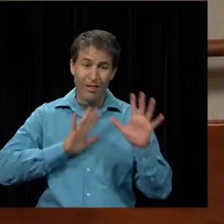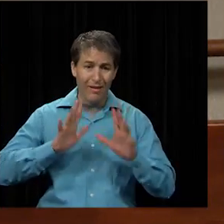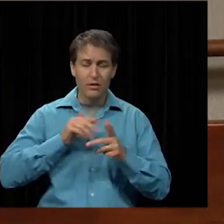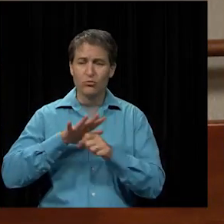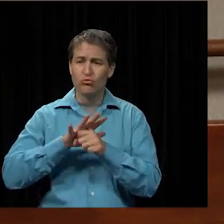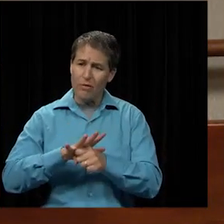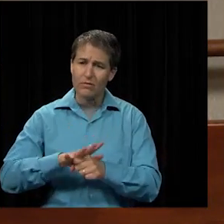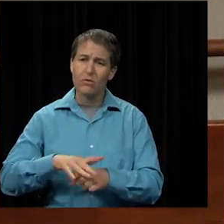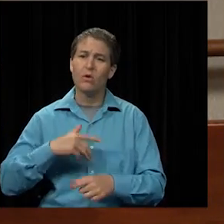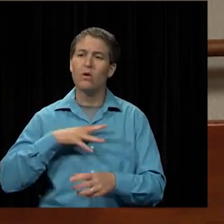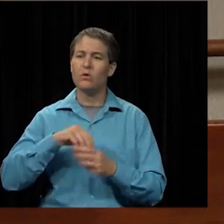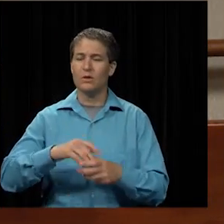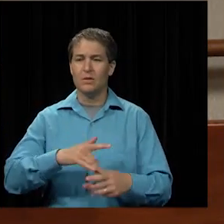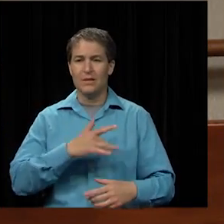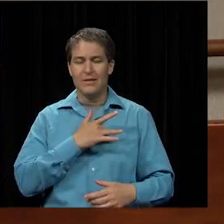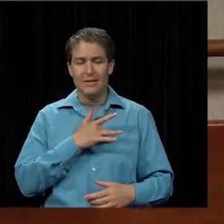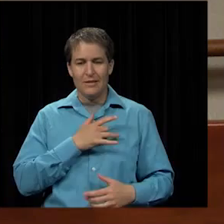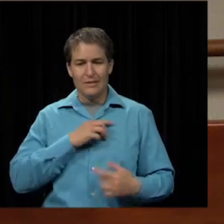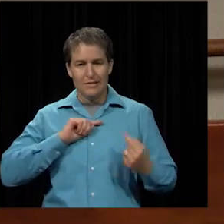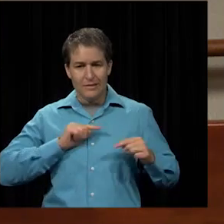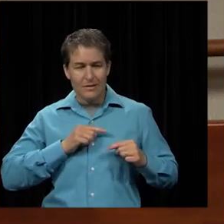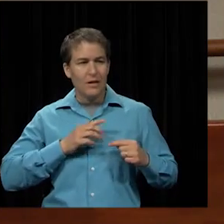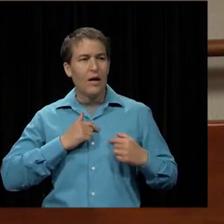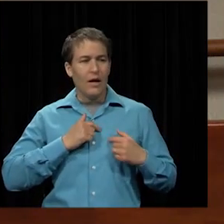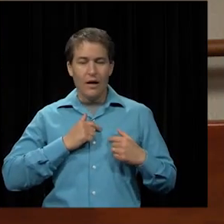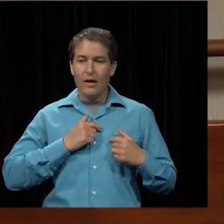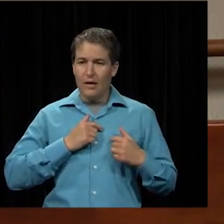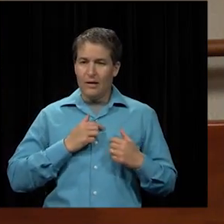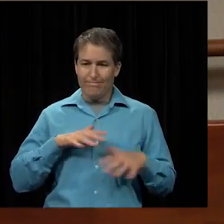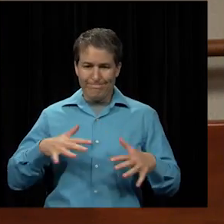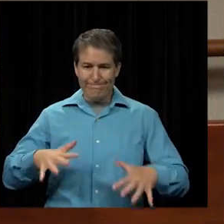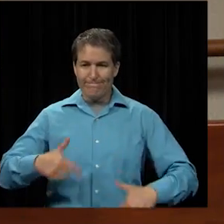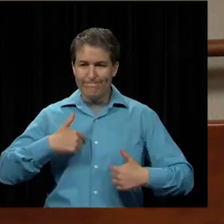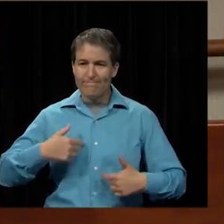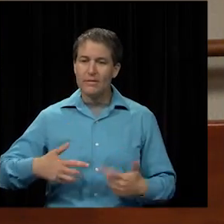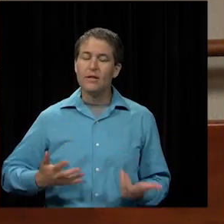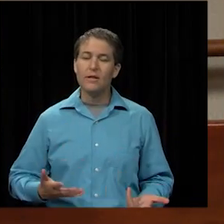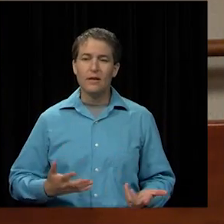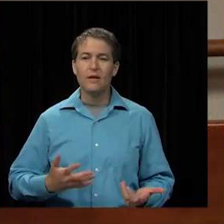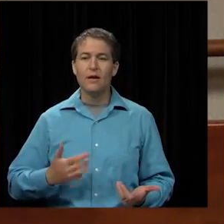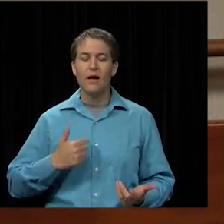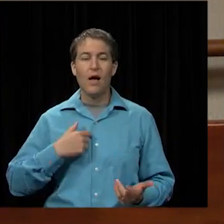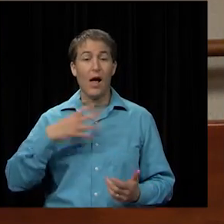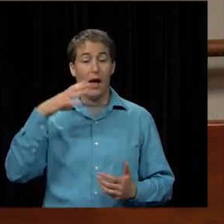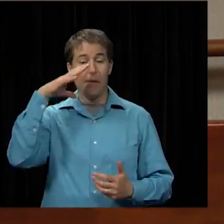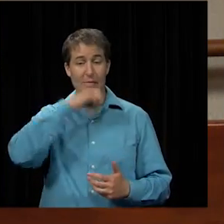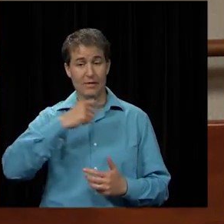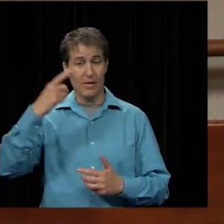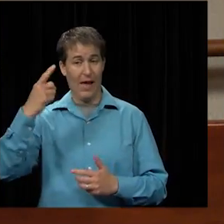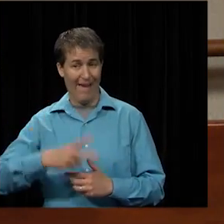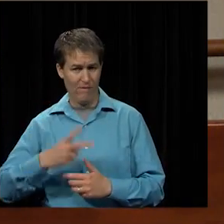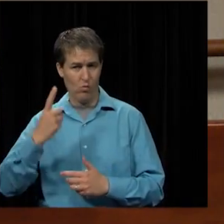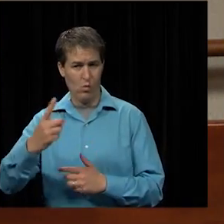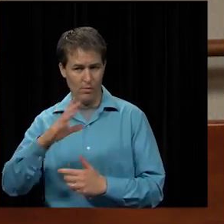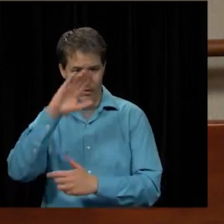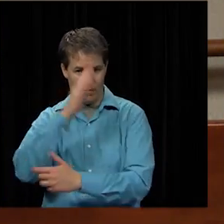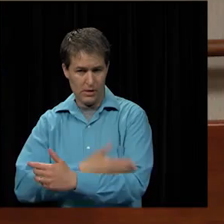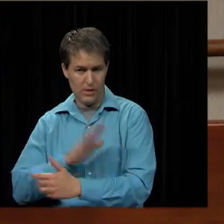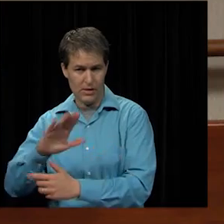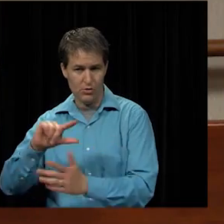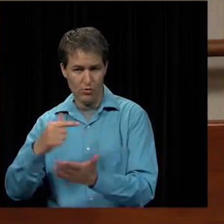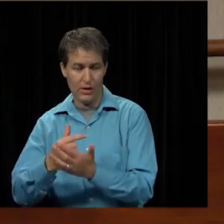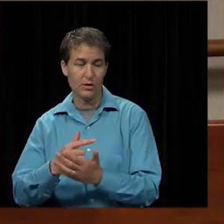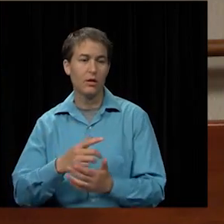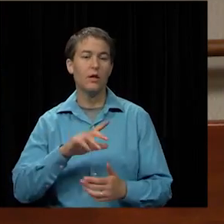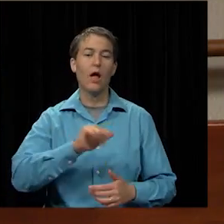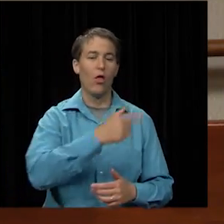including chest pains and high anxiety. I missed half of one son's graduation and the other half of